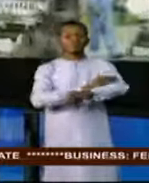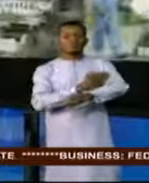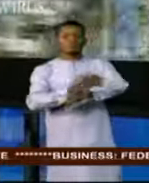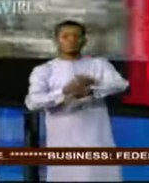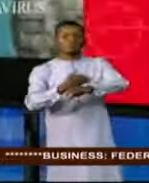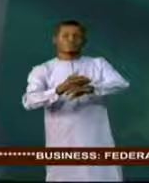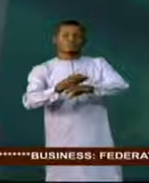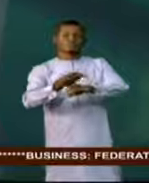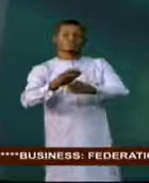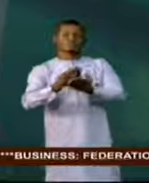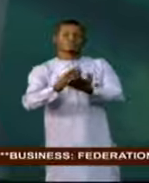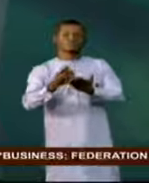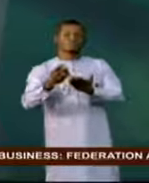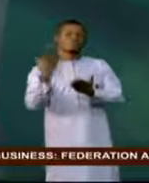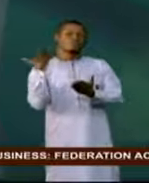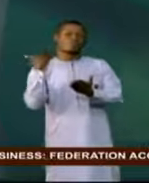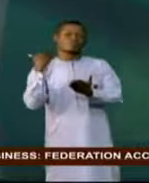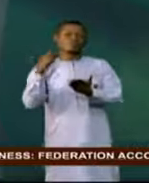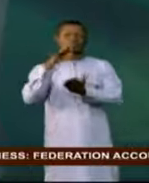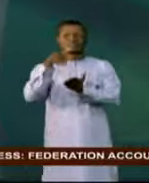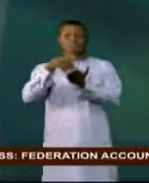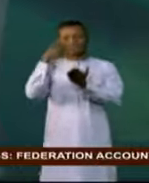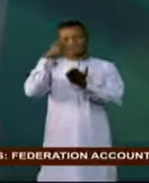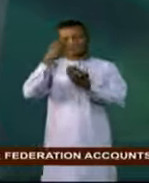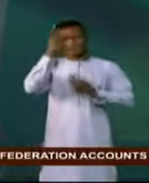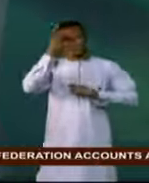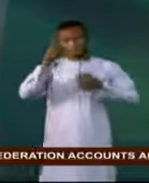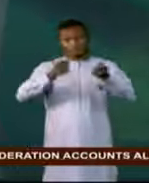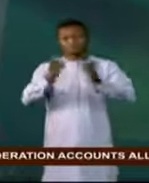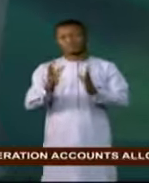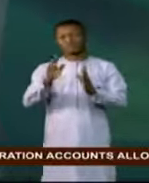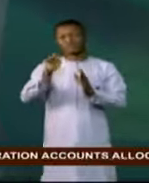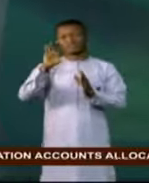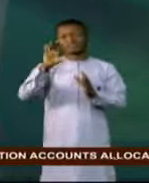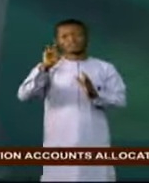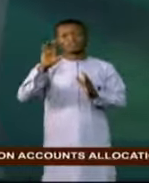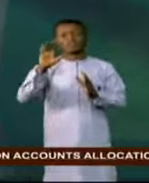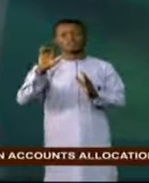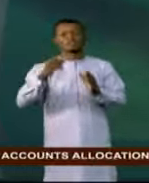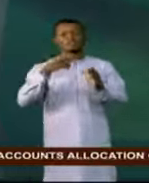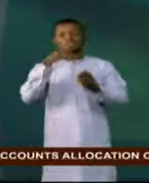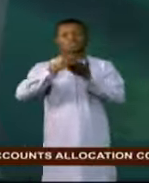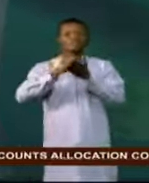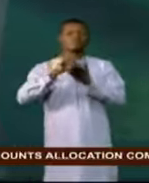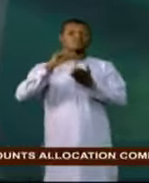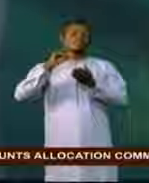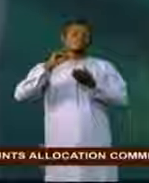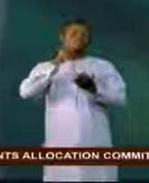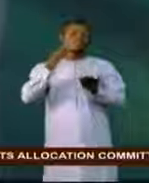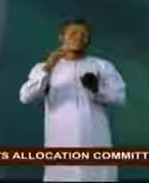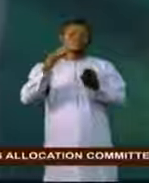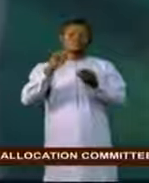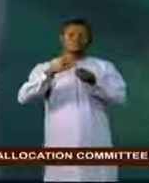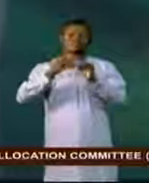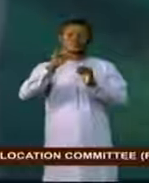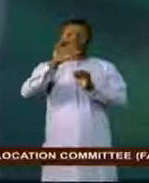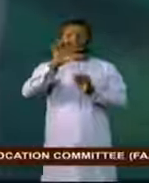last few weeks, the Center for Disease Control and CDC said Nigeria has SOFA recorded 56